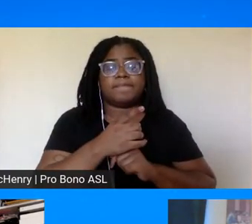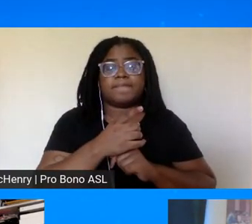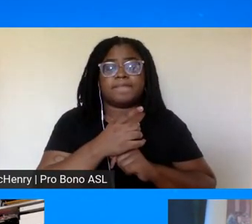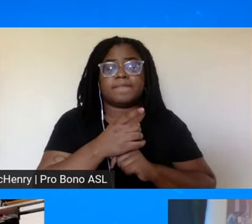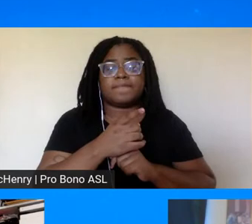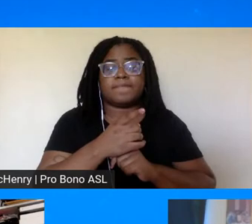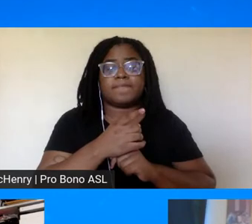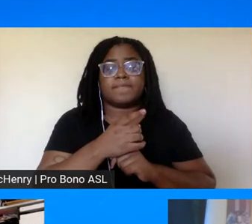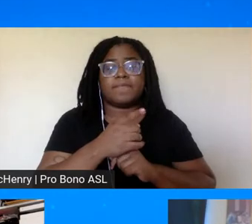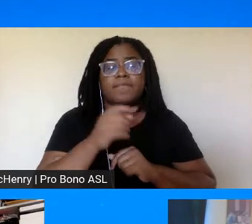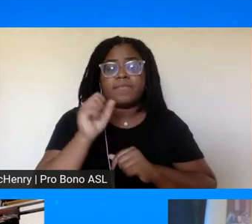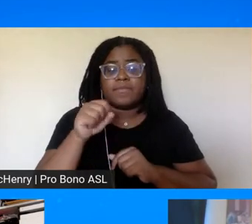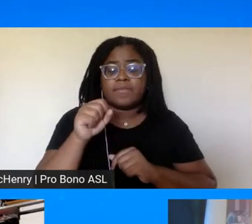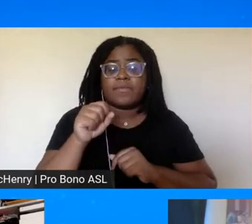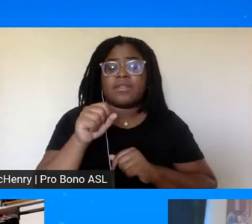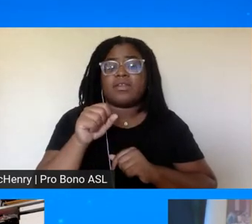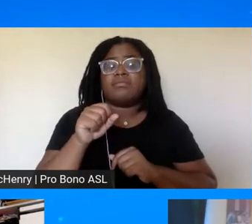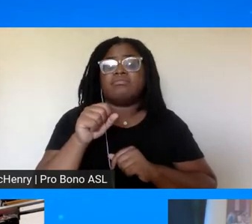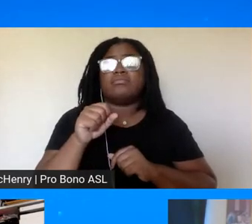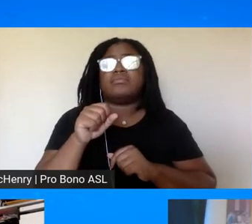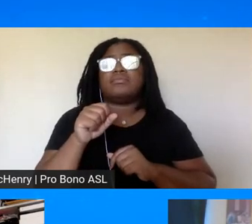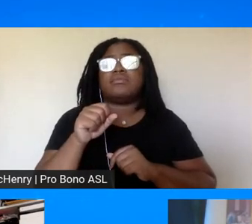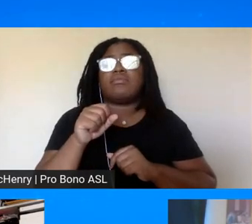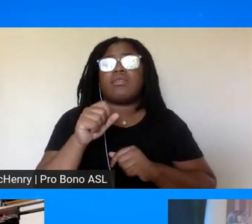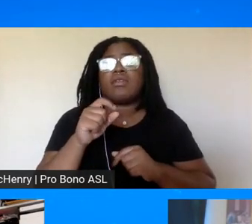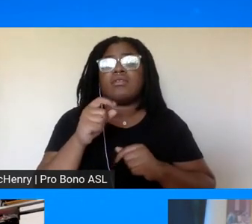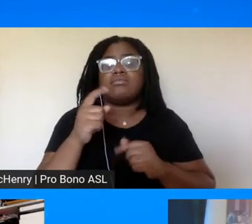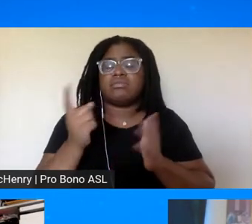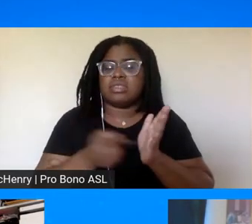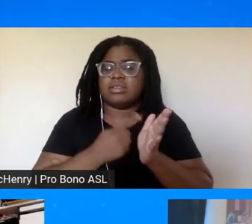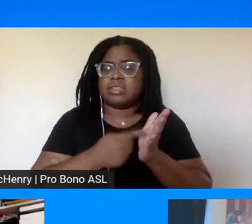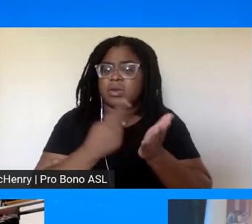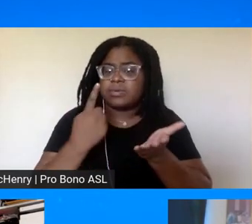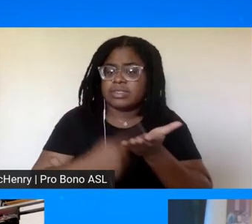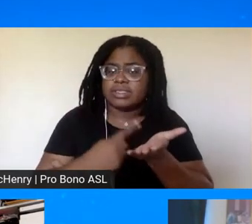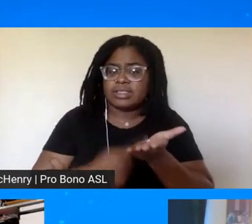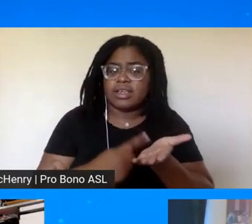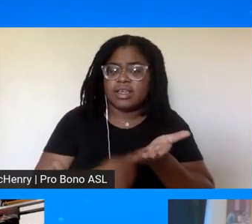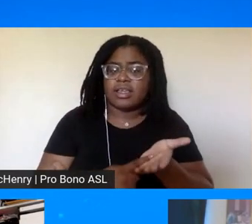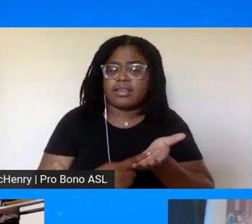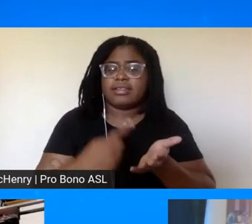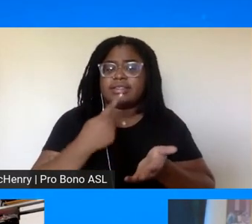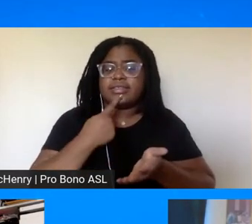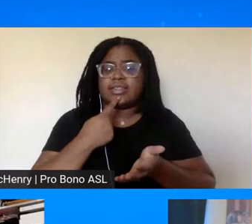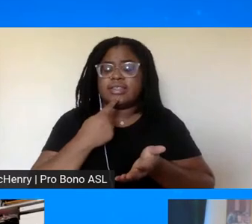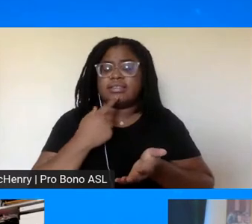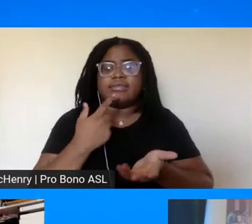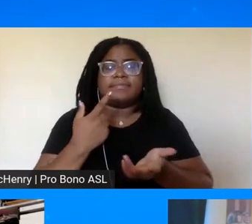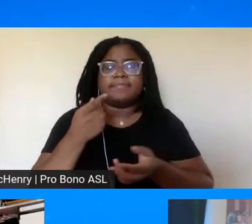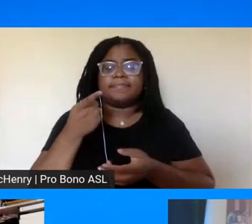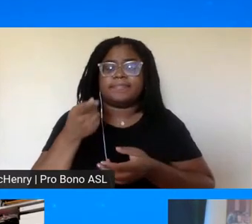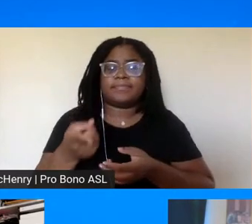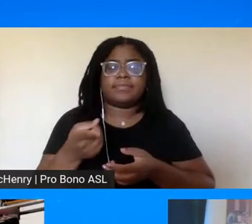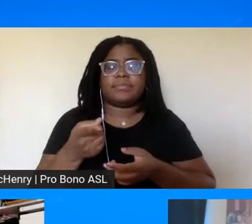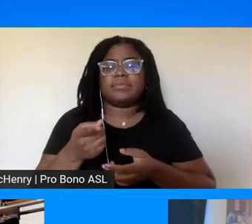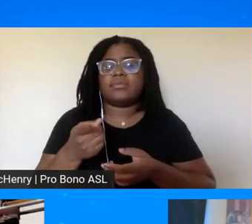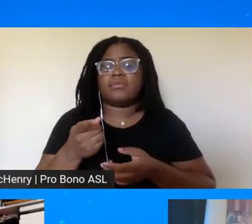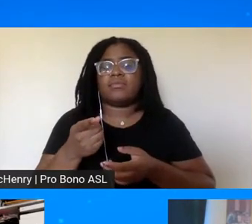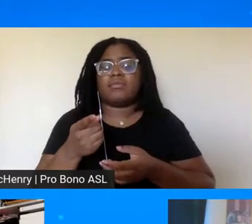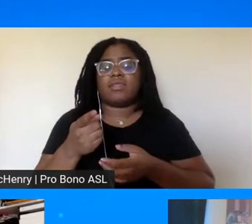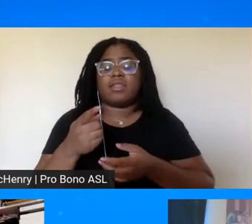dr graves dr king is that sometimes when we're discussing dr king mentioned universal basic income a guaranteed wage